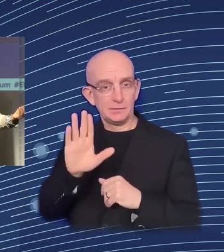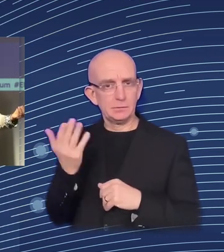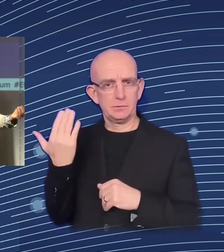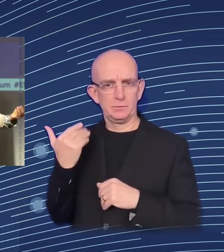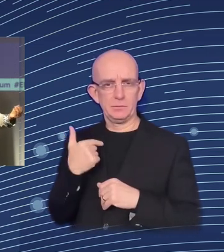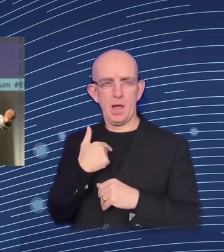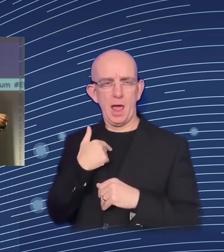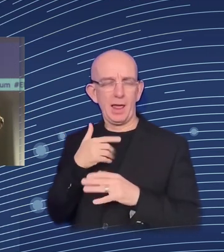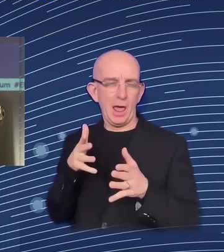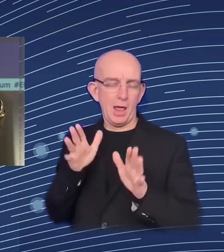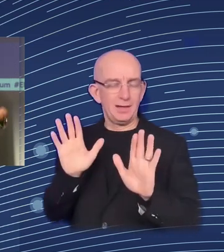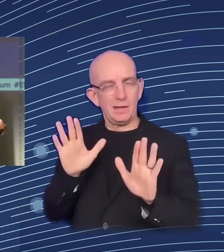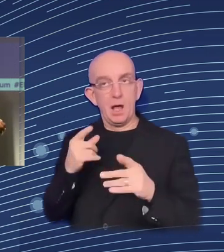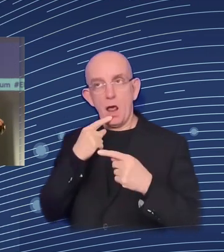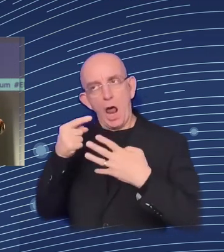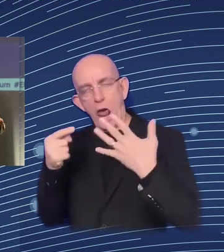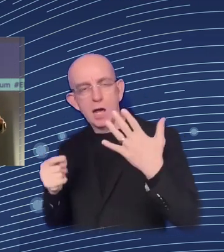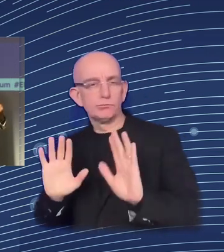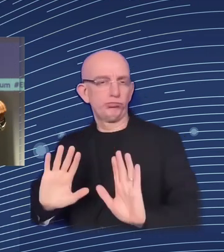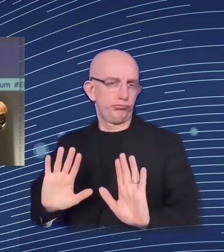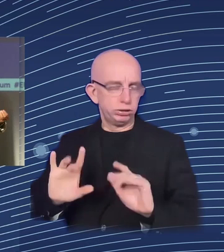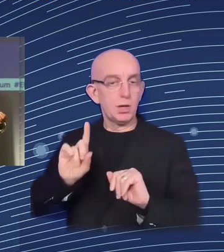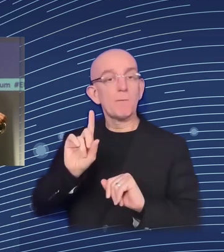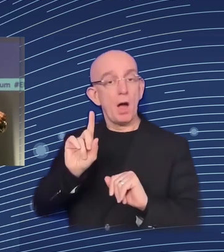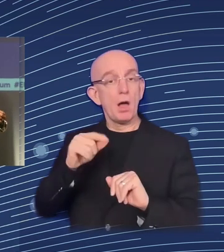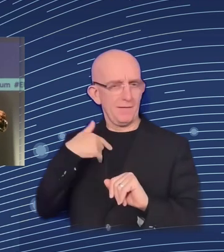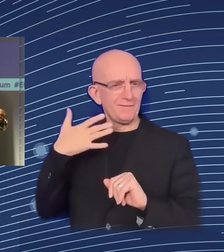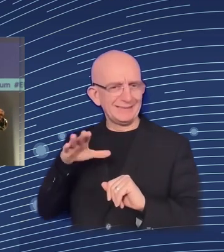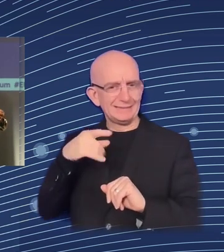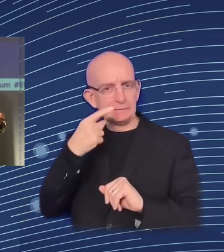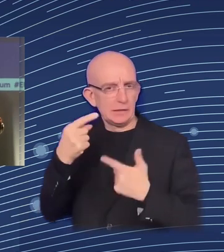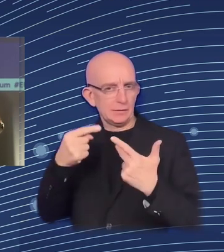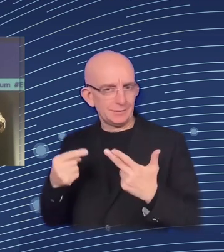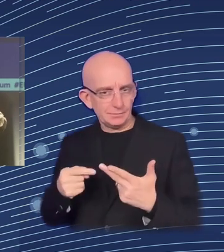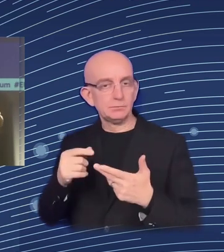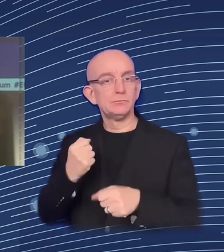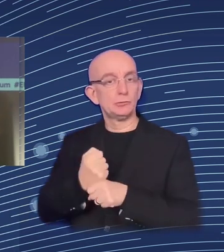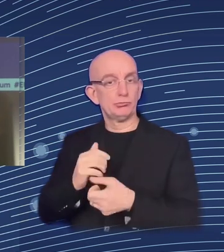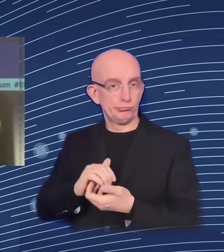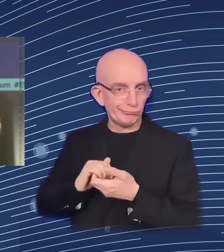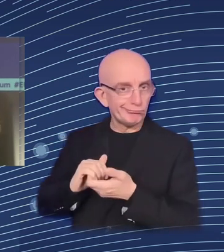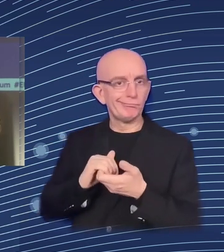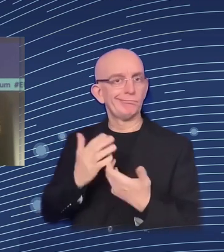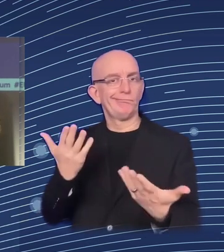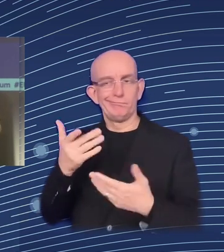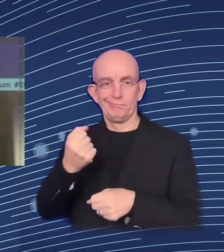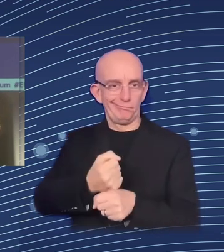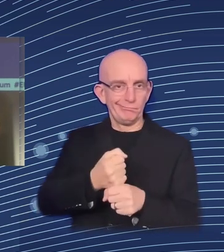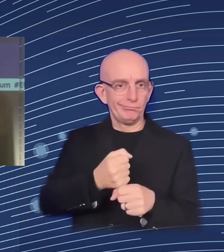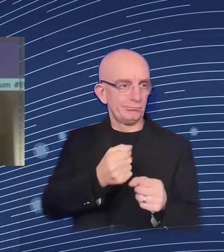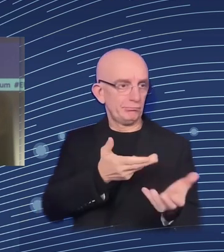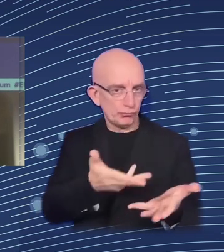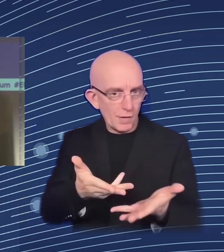firms. And then there is an intervention that we just evaluated, which is, I ask firms,